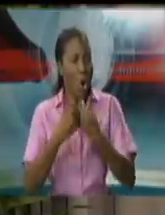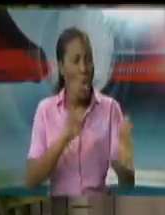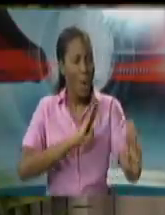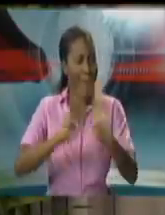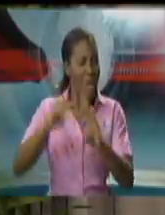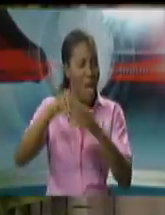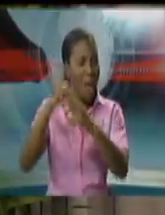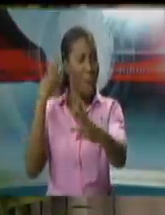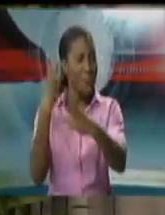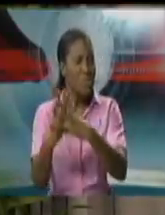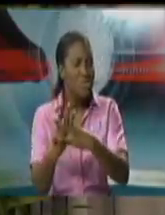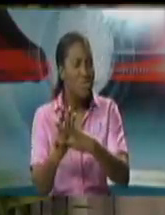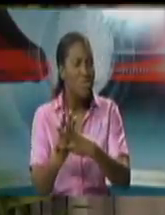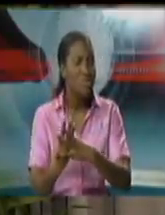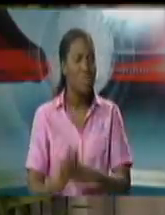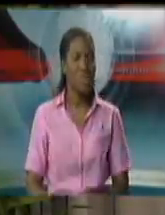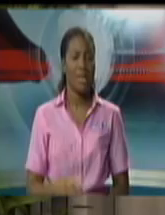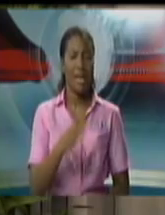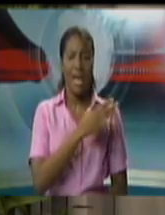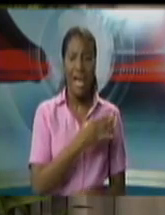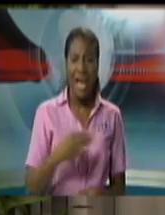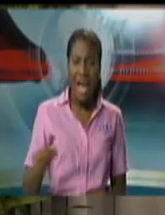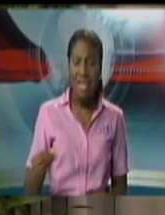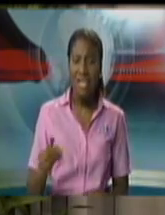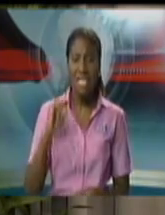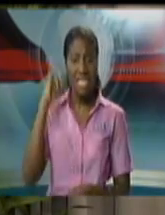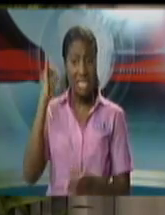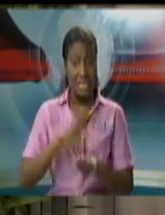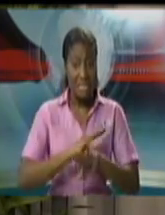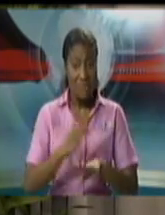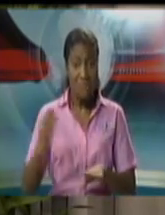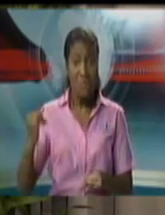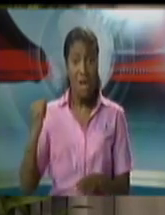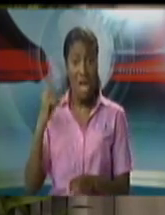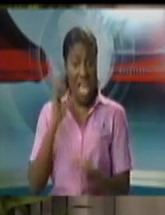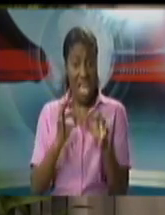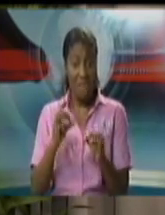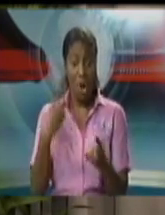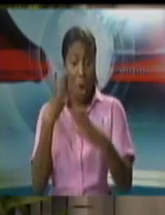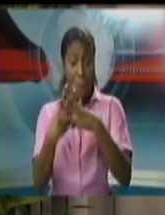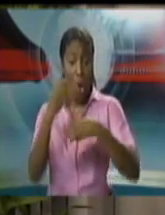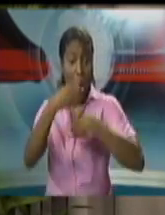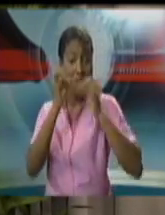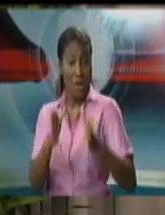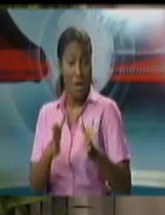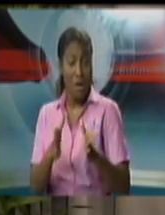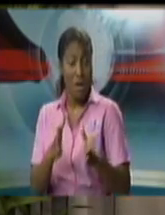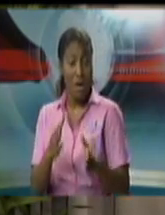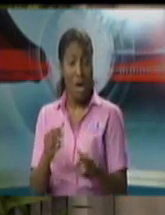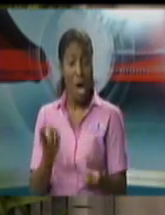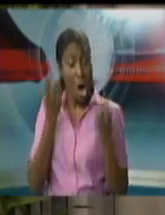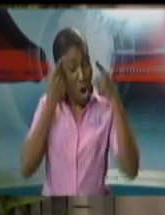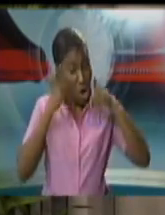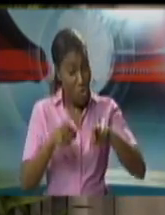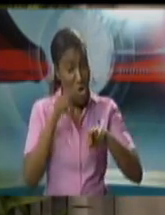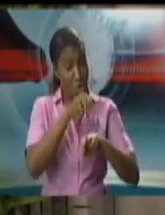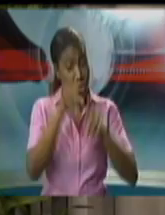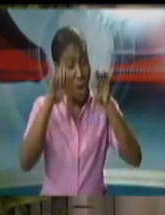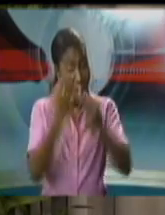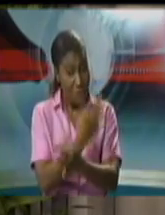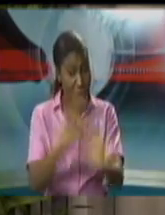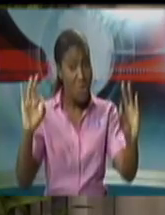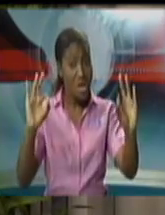victim's point of view and the recommendations coming from the prisons and the DPP and probation officers et cetera, et cetera,